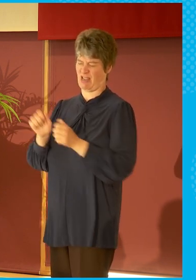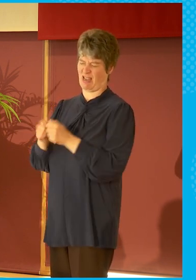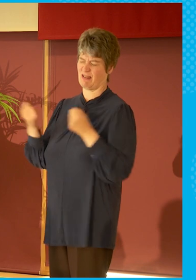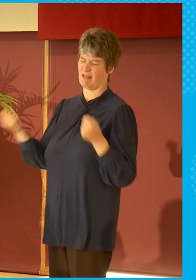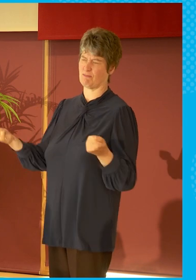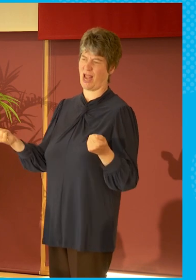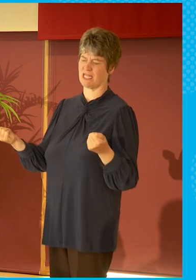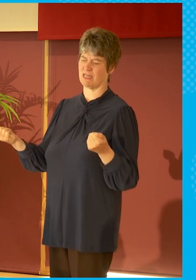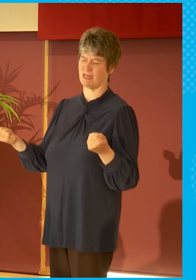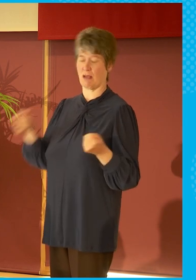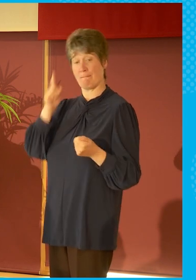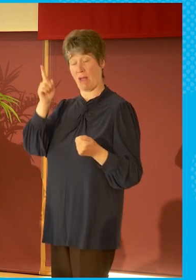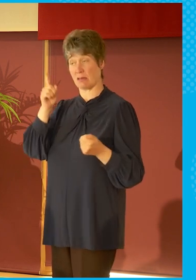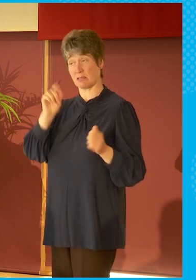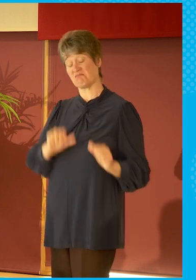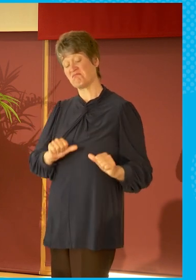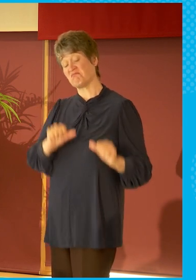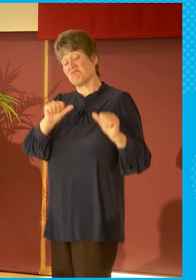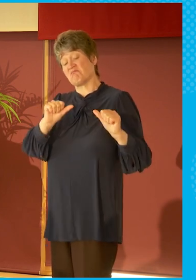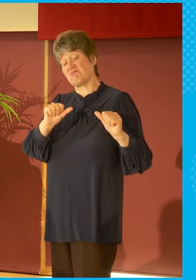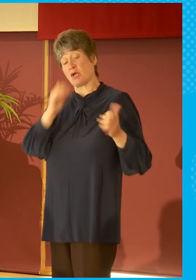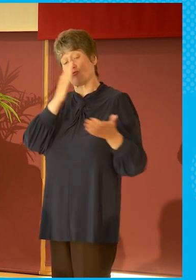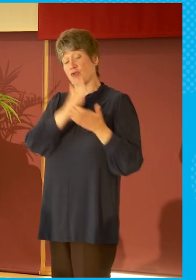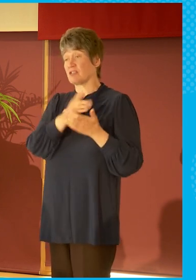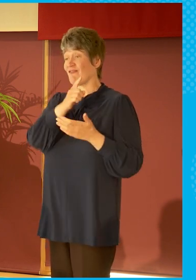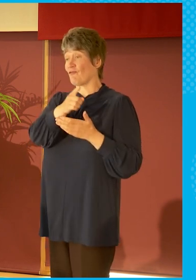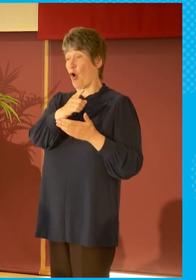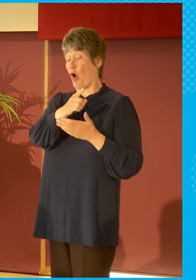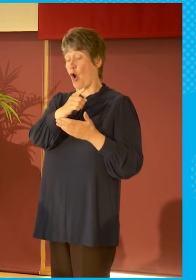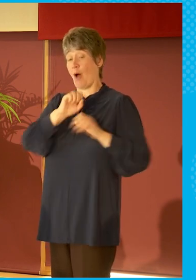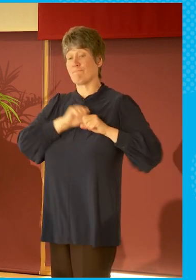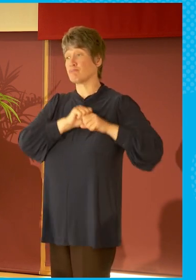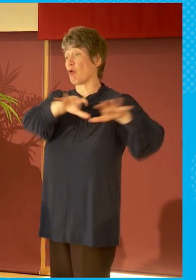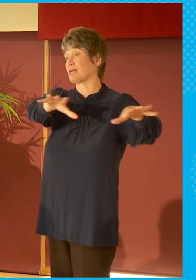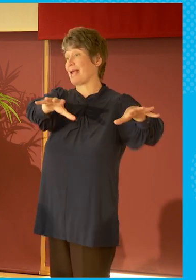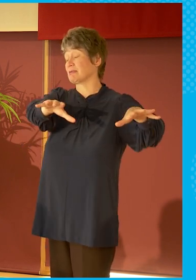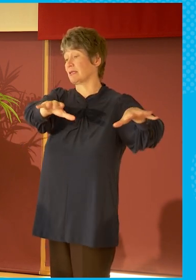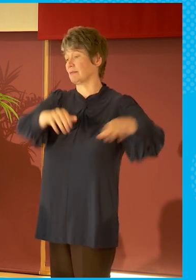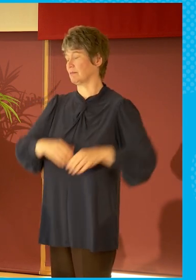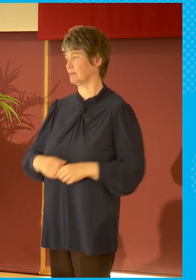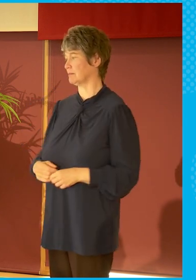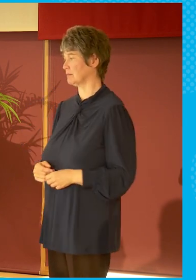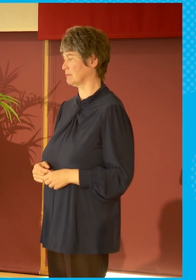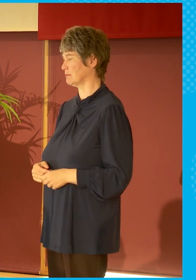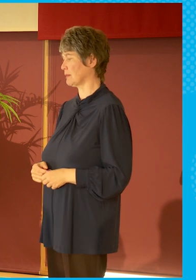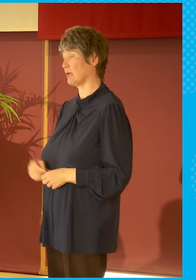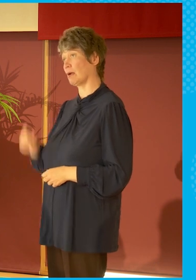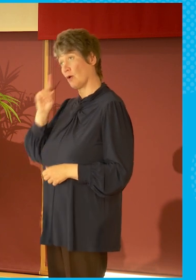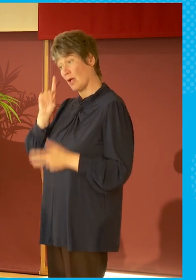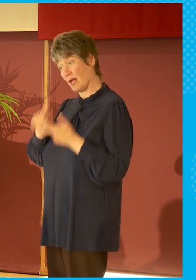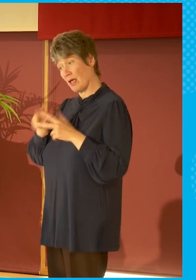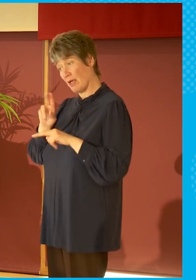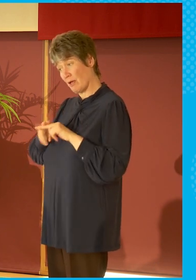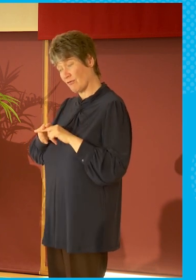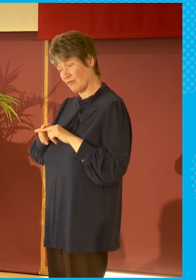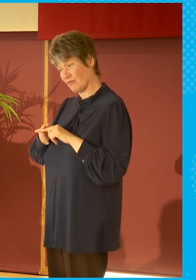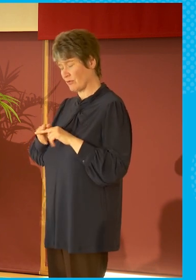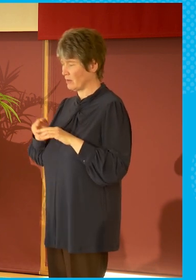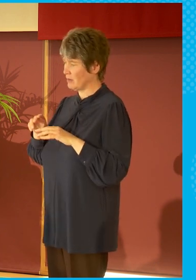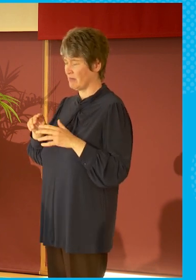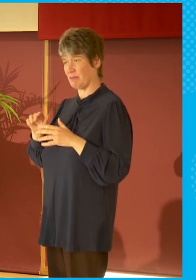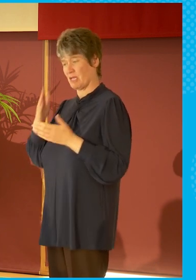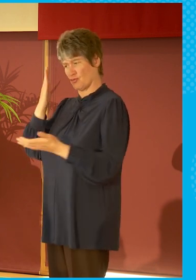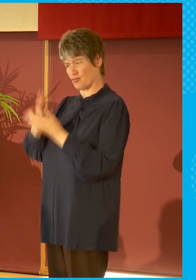lack of trust also goes with suspicion of sources